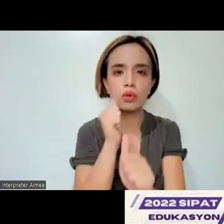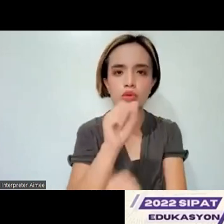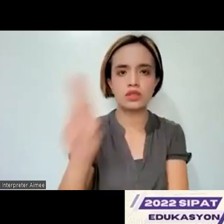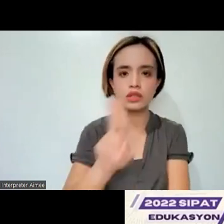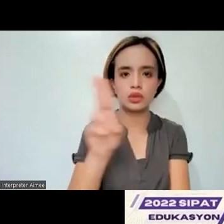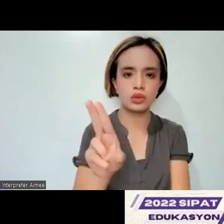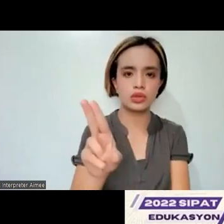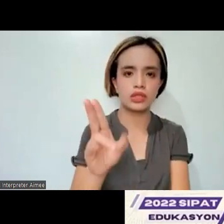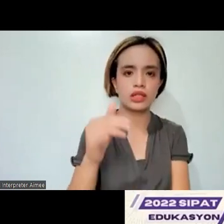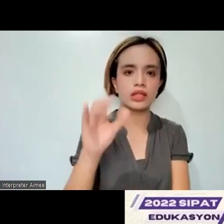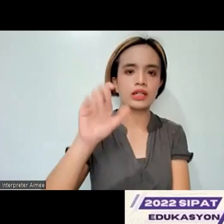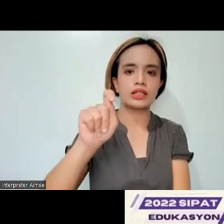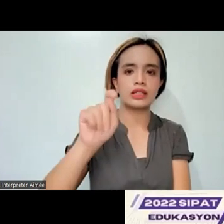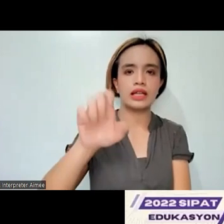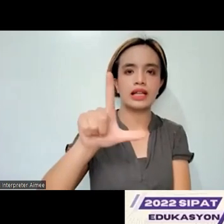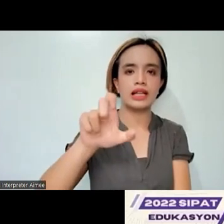telephony version.